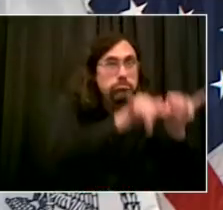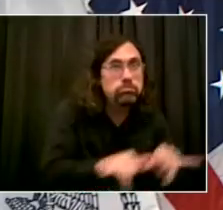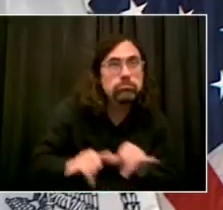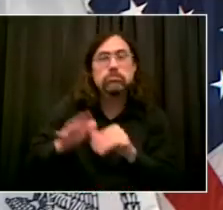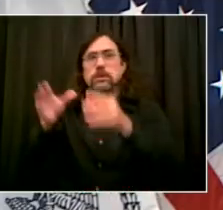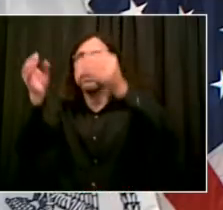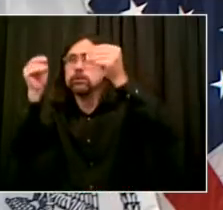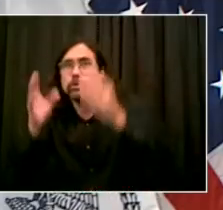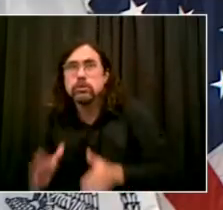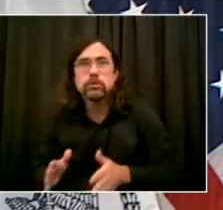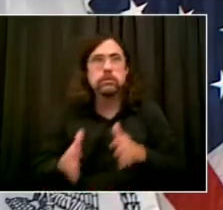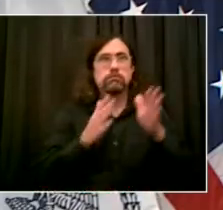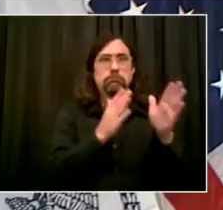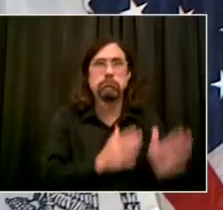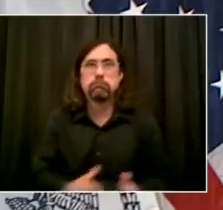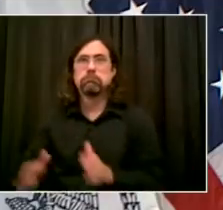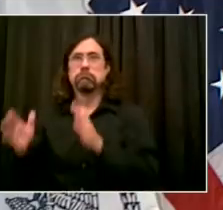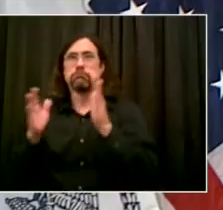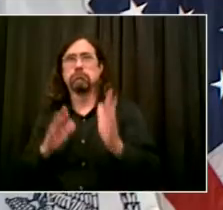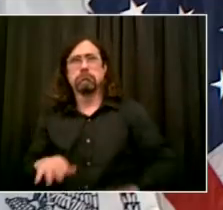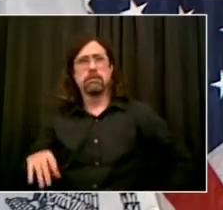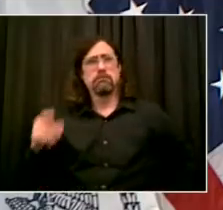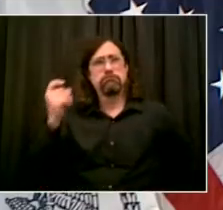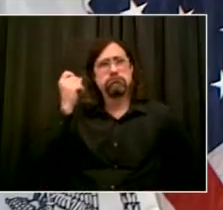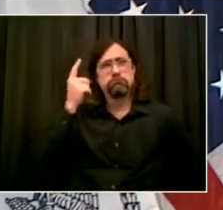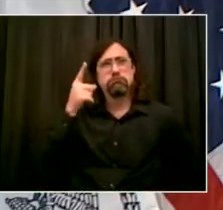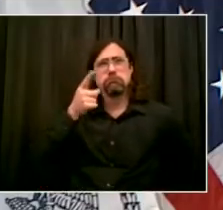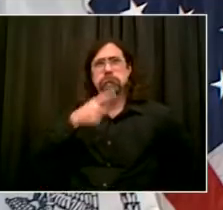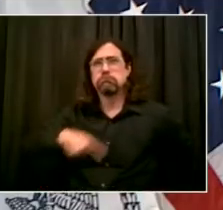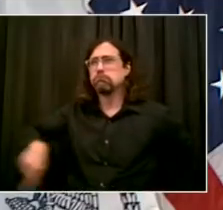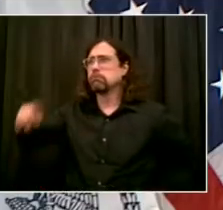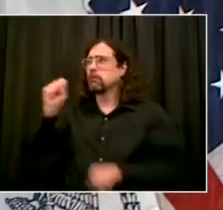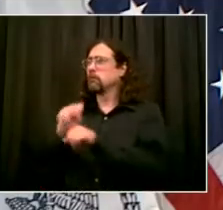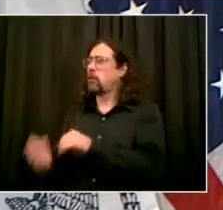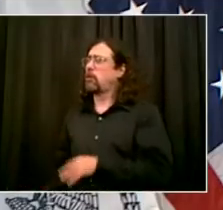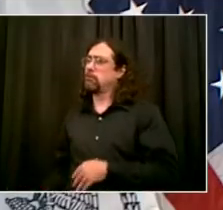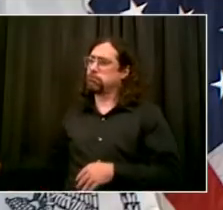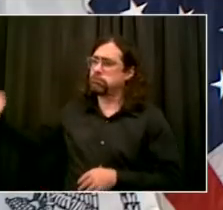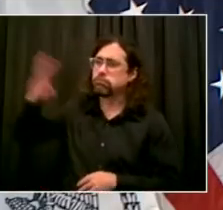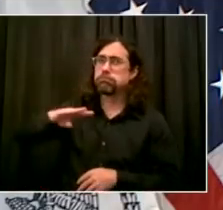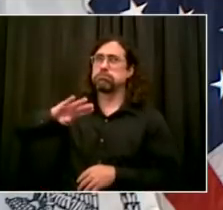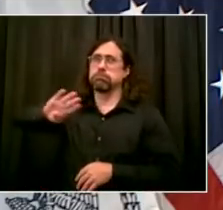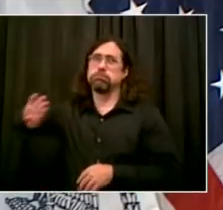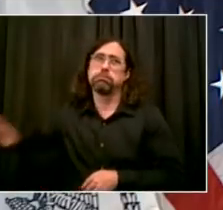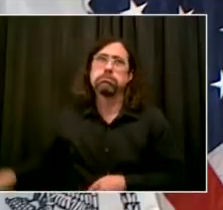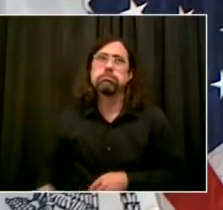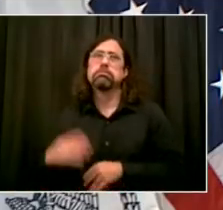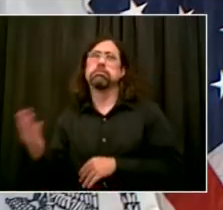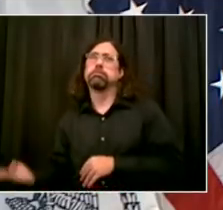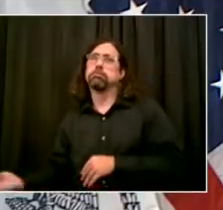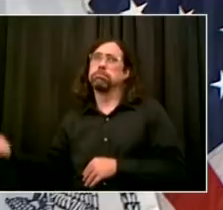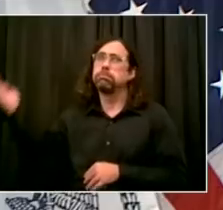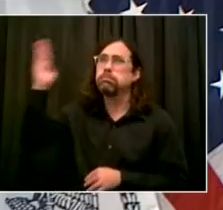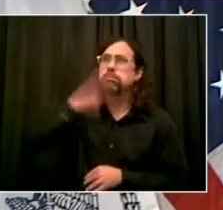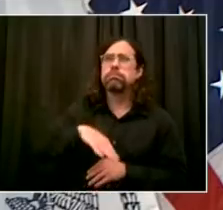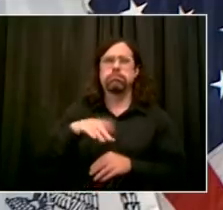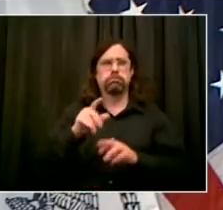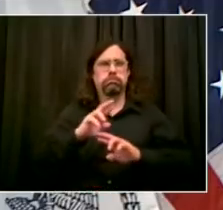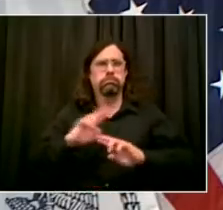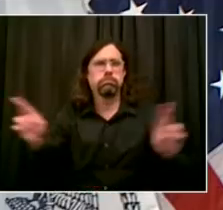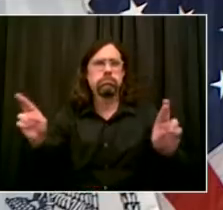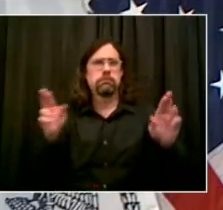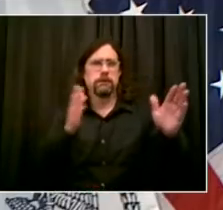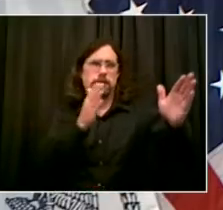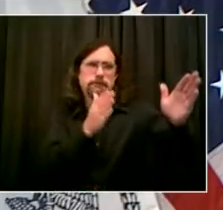effort, the test and trace team, everyone's working in a common cause. Now these are public sector workers who give of themselves